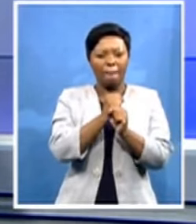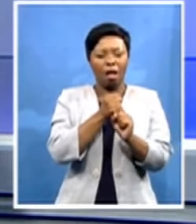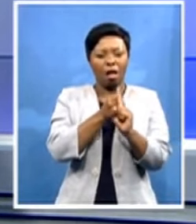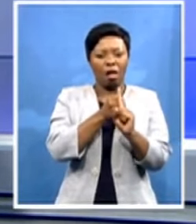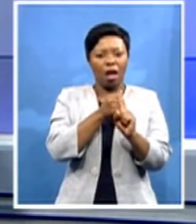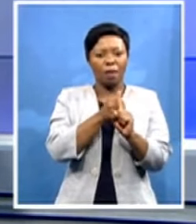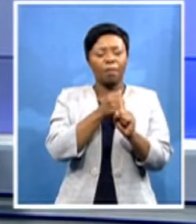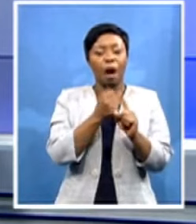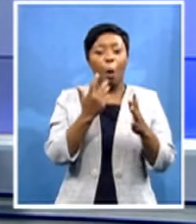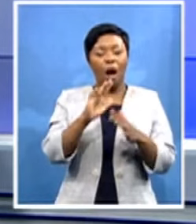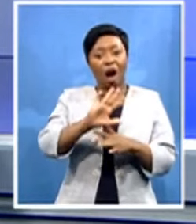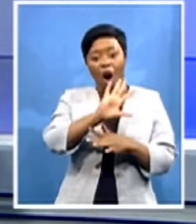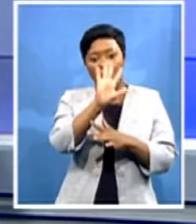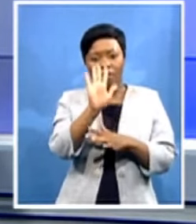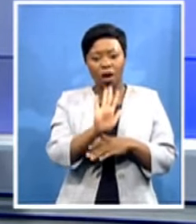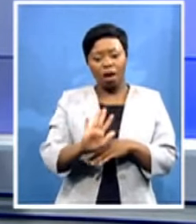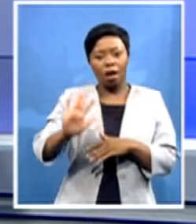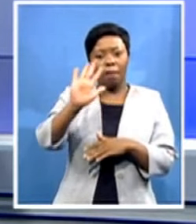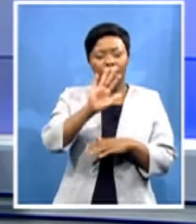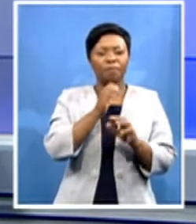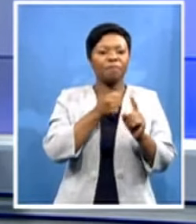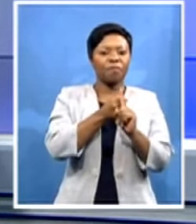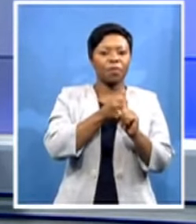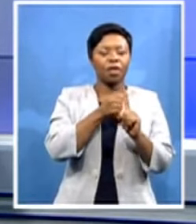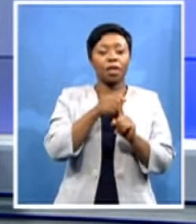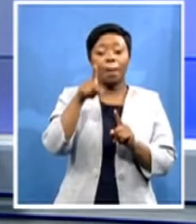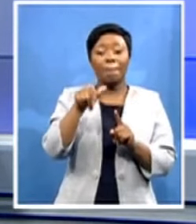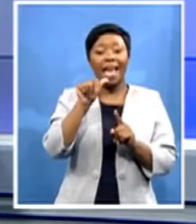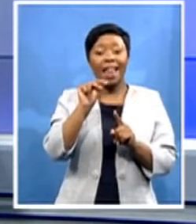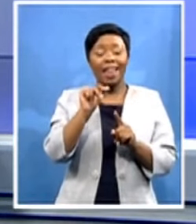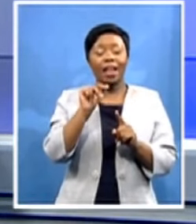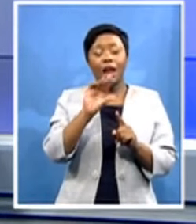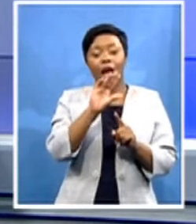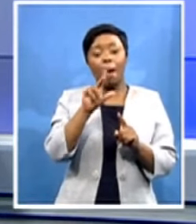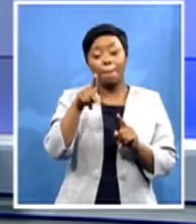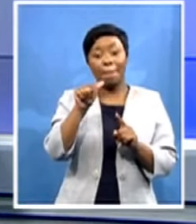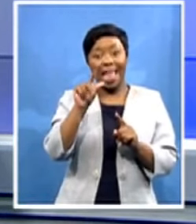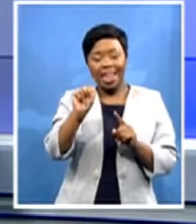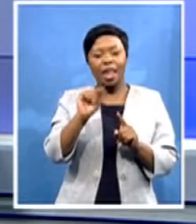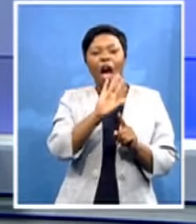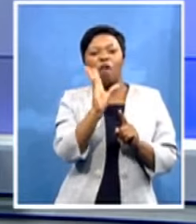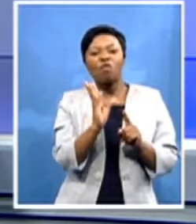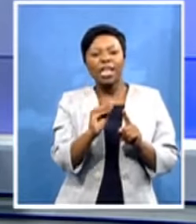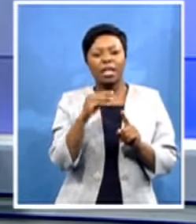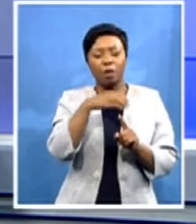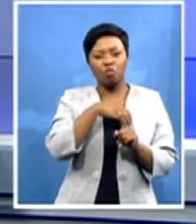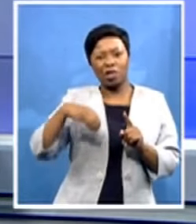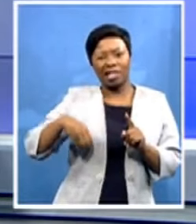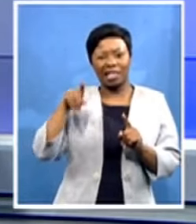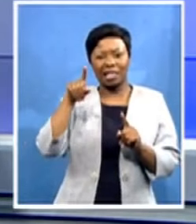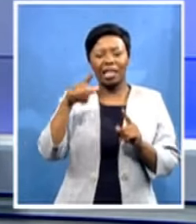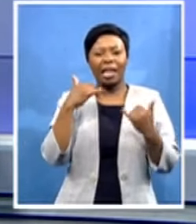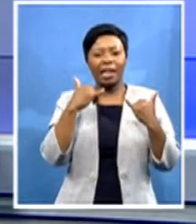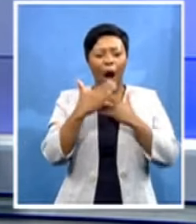the pan-african parliament presidency the members of parliament are criss-crossing the continent to mobilize votes for their